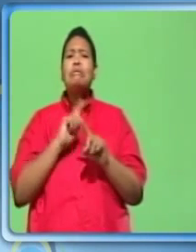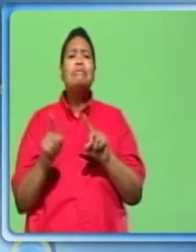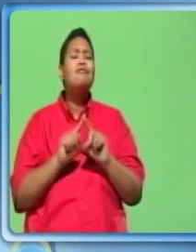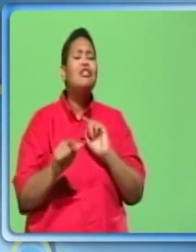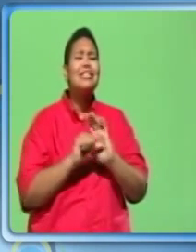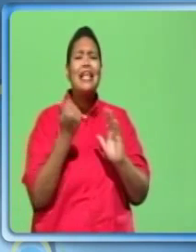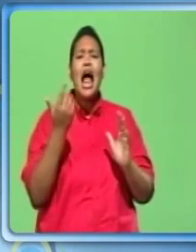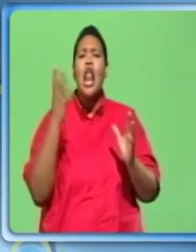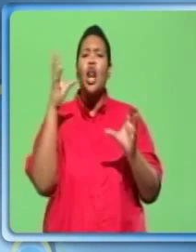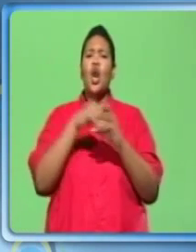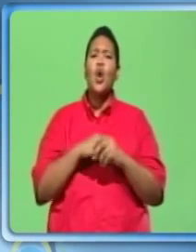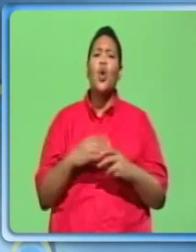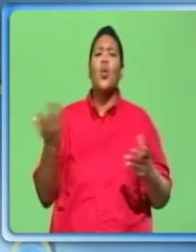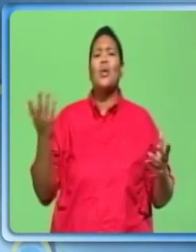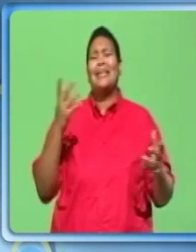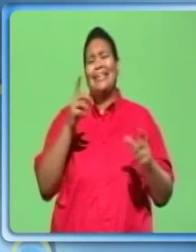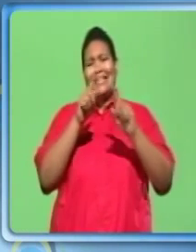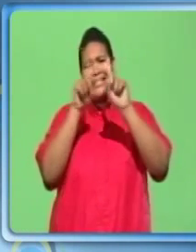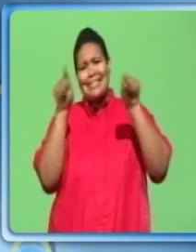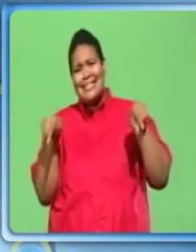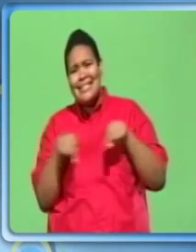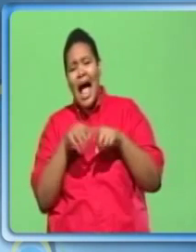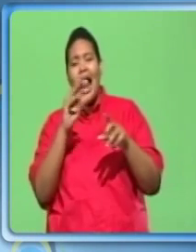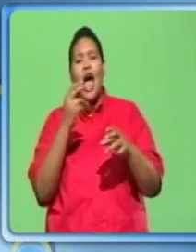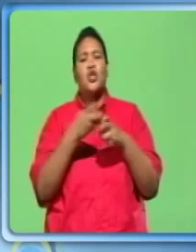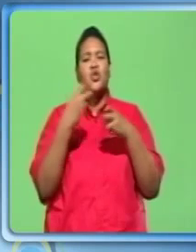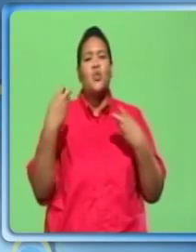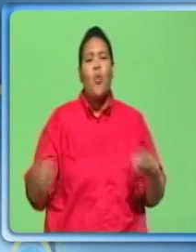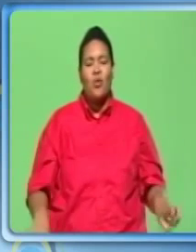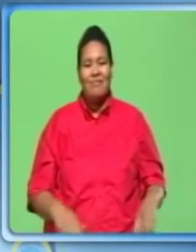including shakes, tile, and stone.